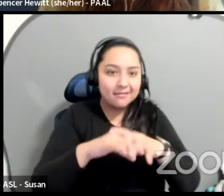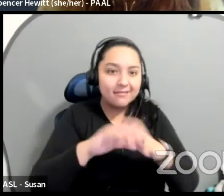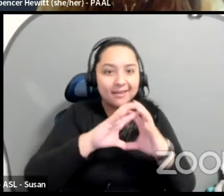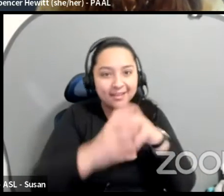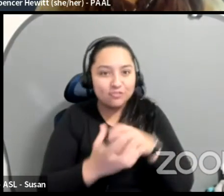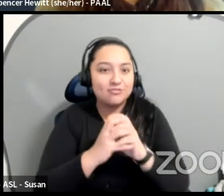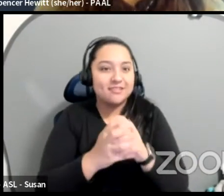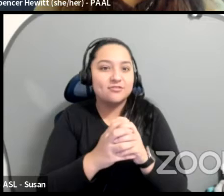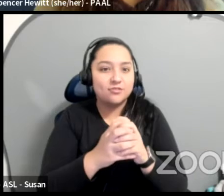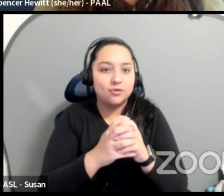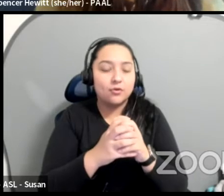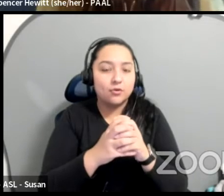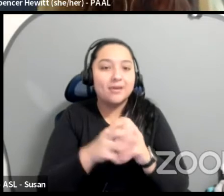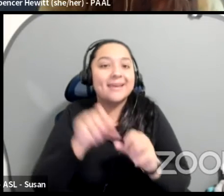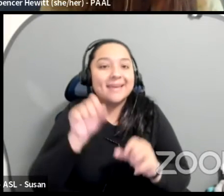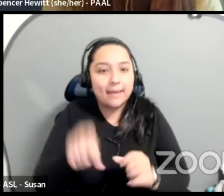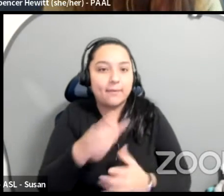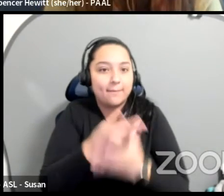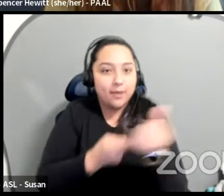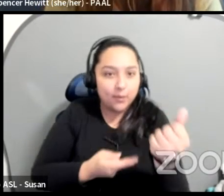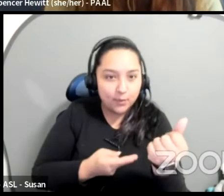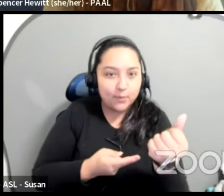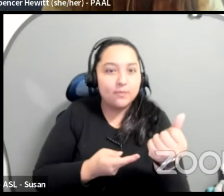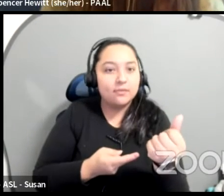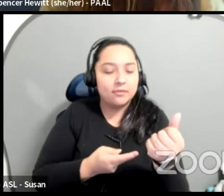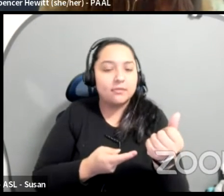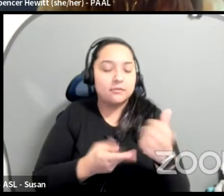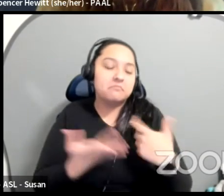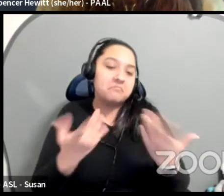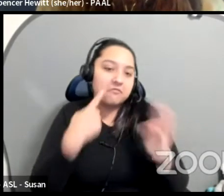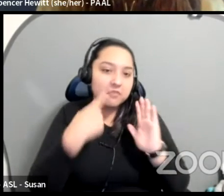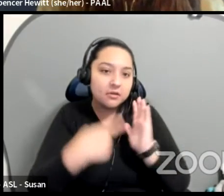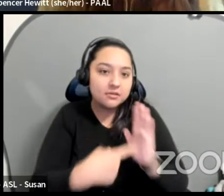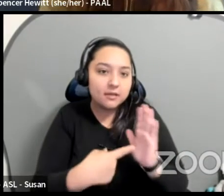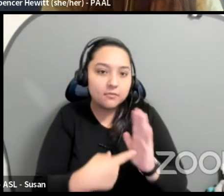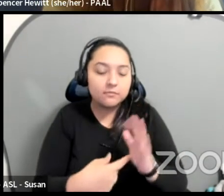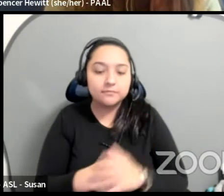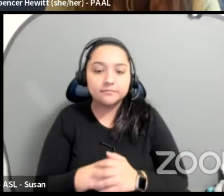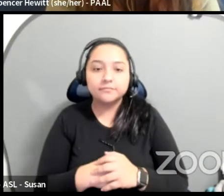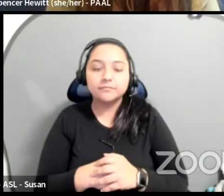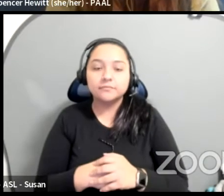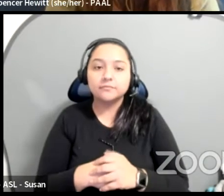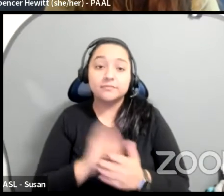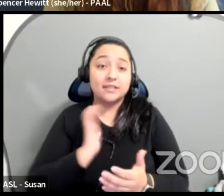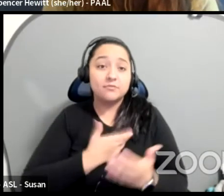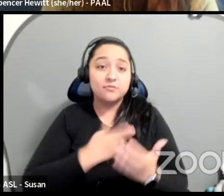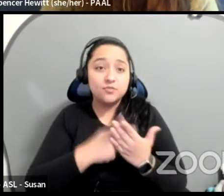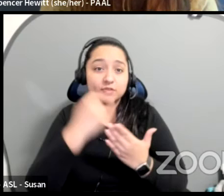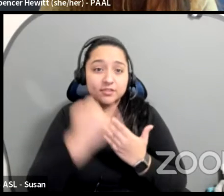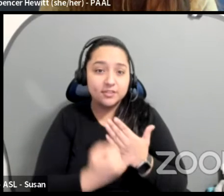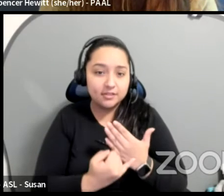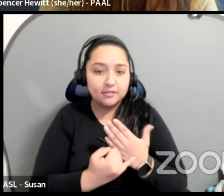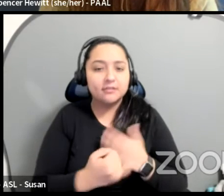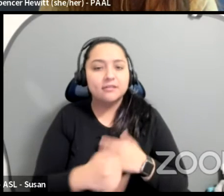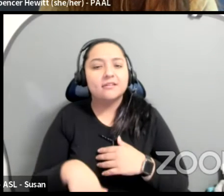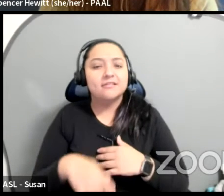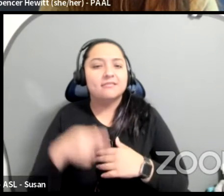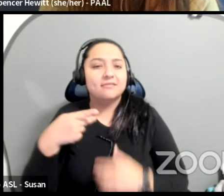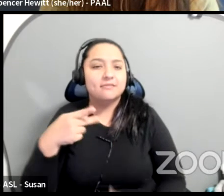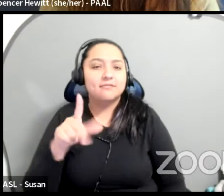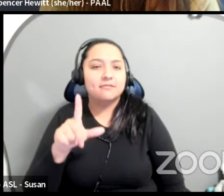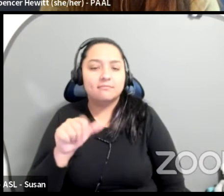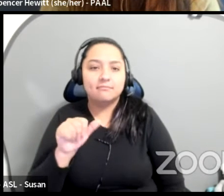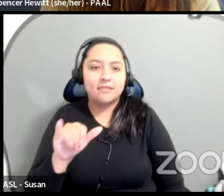be an, and, you know, uh, so for example, in the project that we did, because the playwrights realm already centers BIPOC